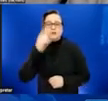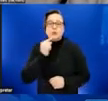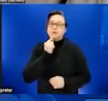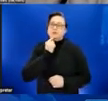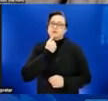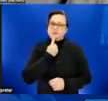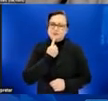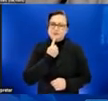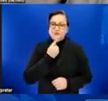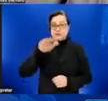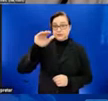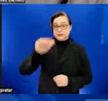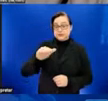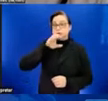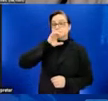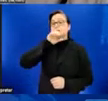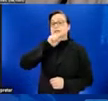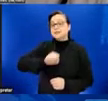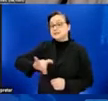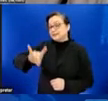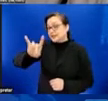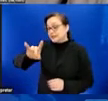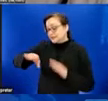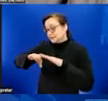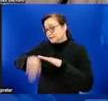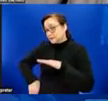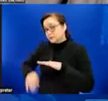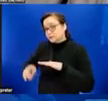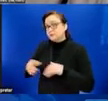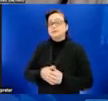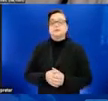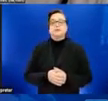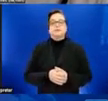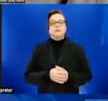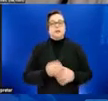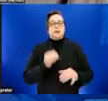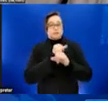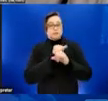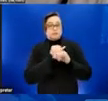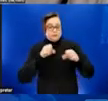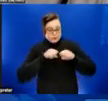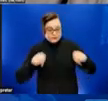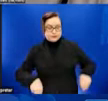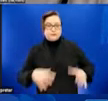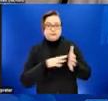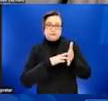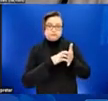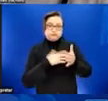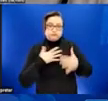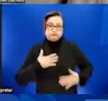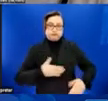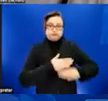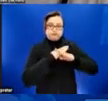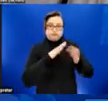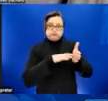under age eight, as I mentioned before, people who have weakened immune systems, but that it also includes people who are pregnant or